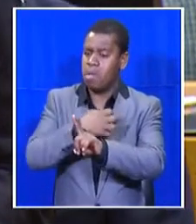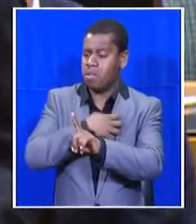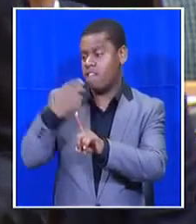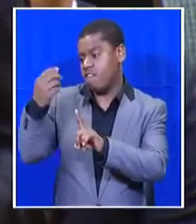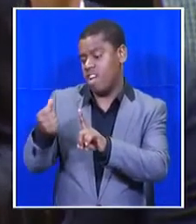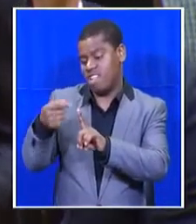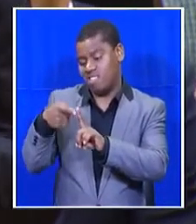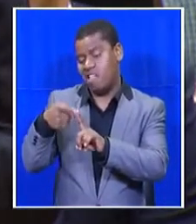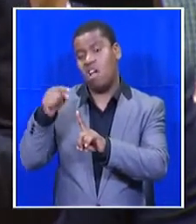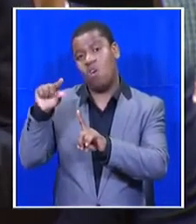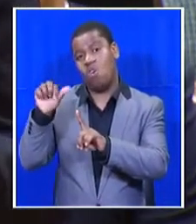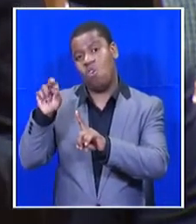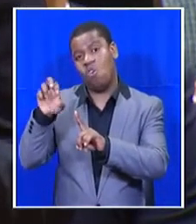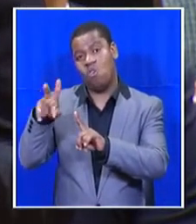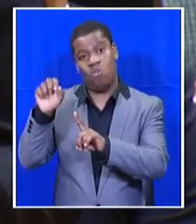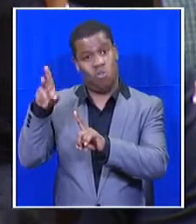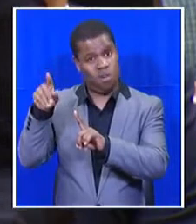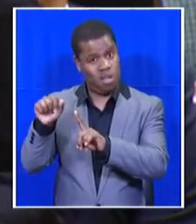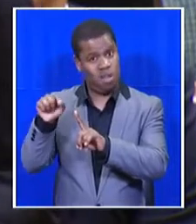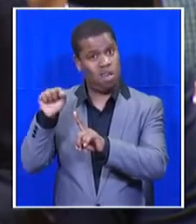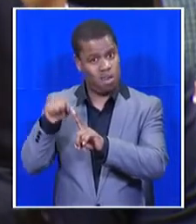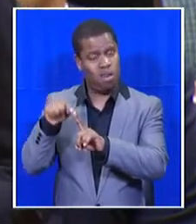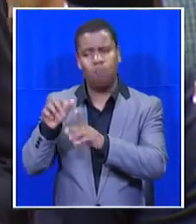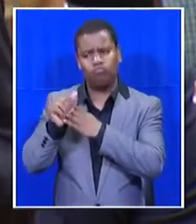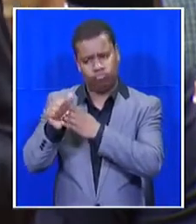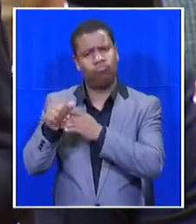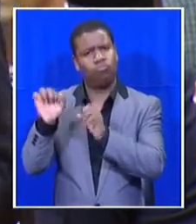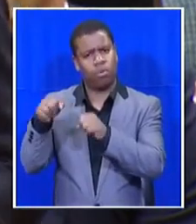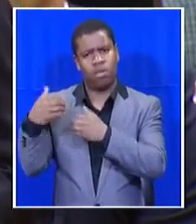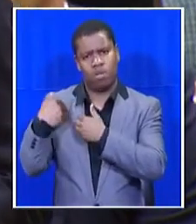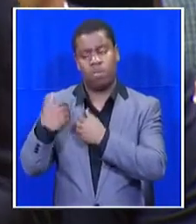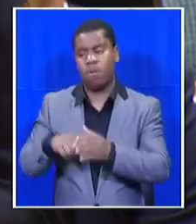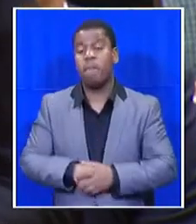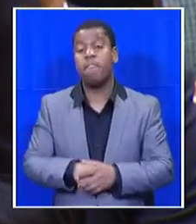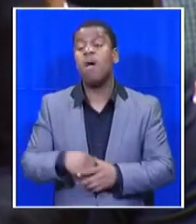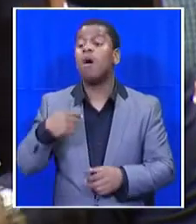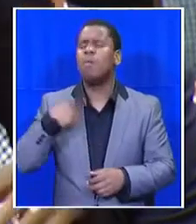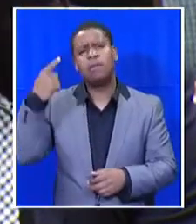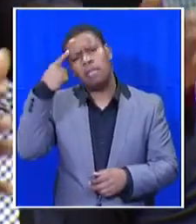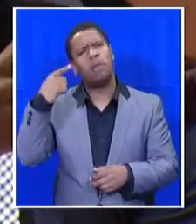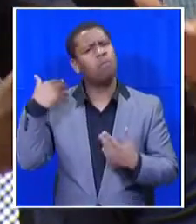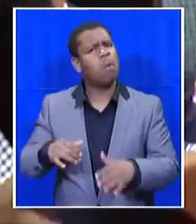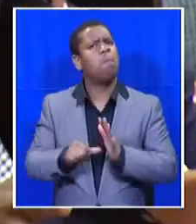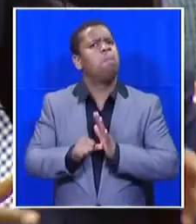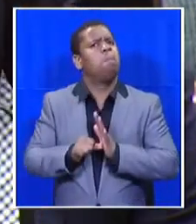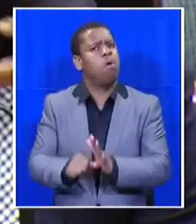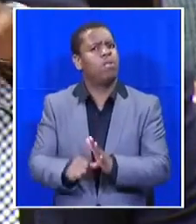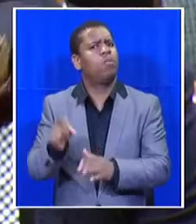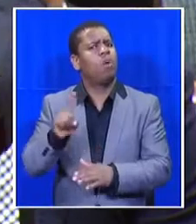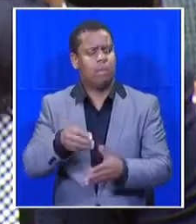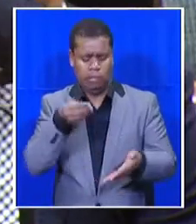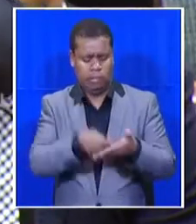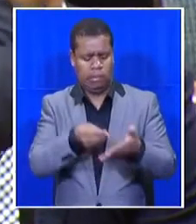So, what I think is absolutely critical, Deputy President, I think both you and I can agree that establishing a fund